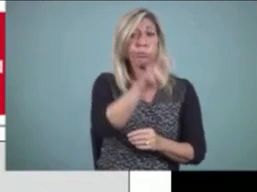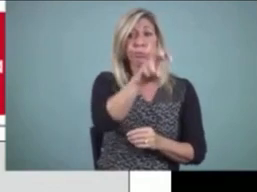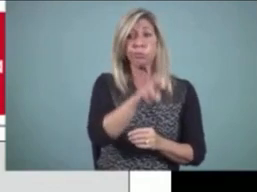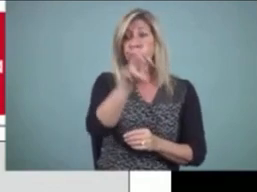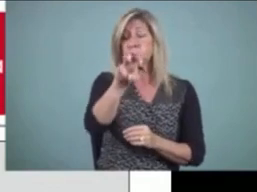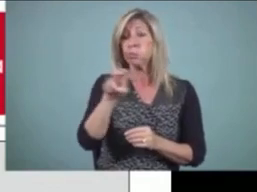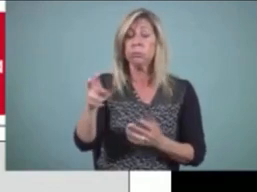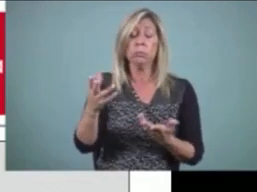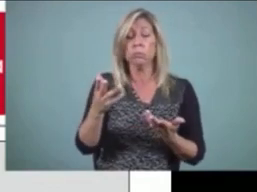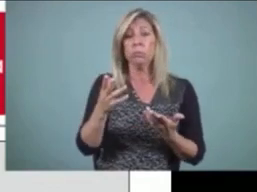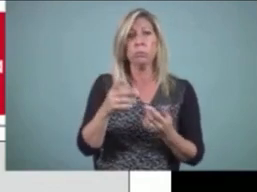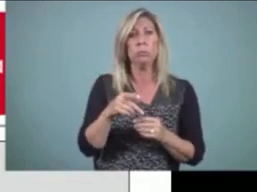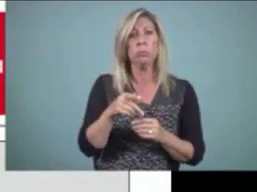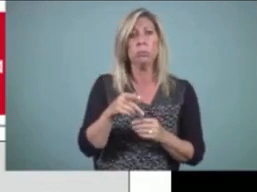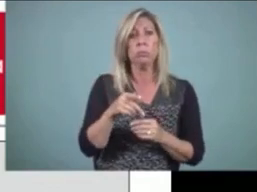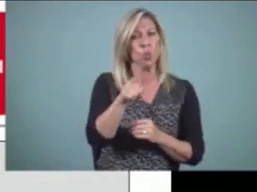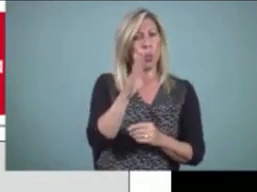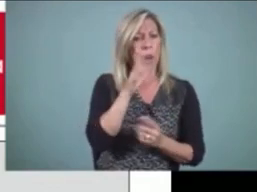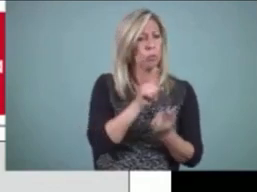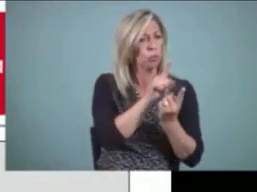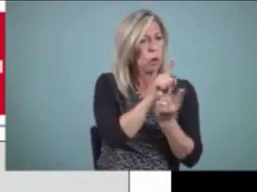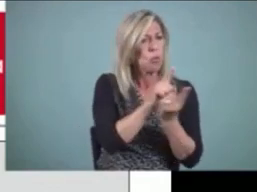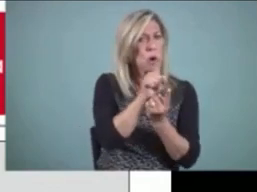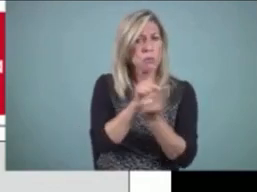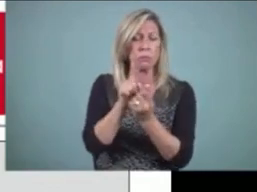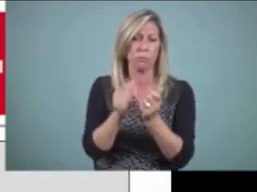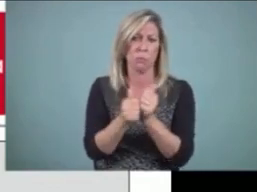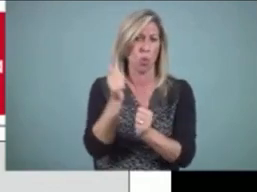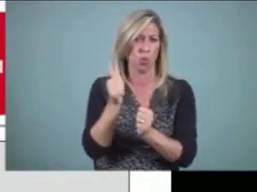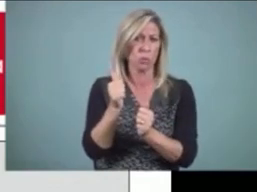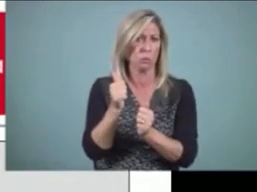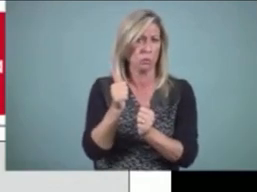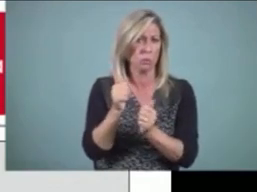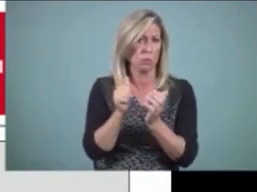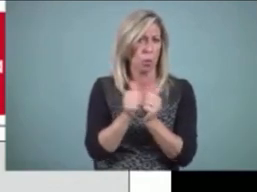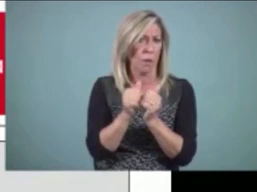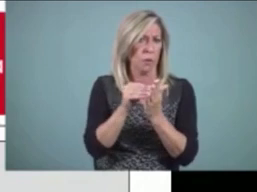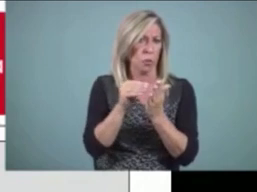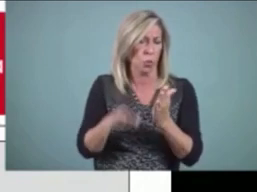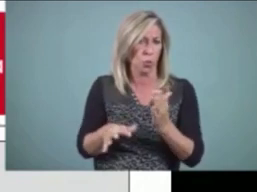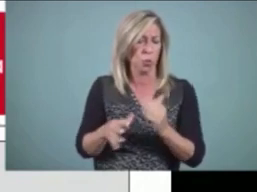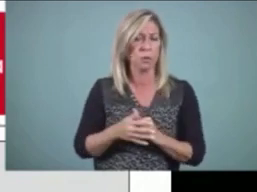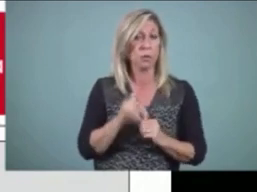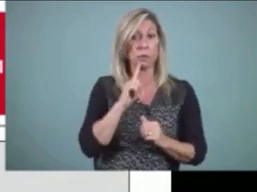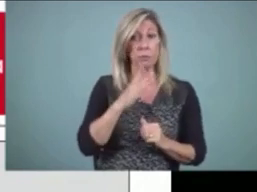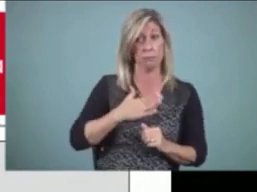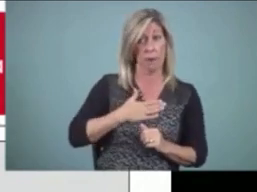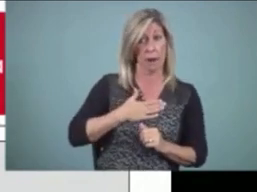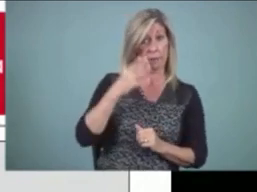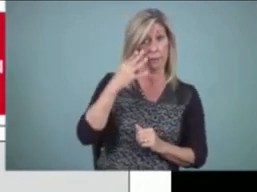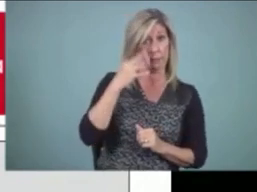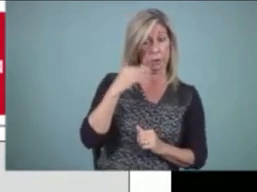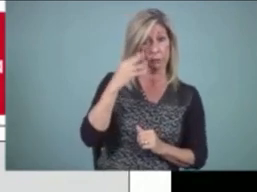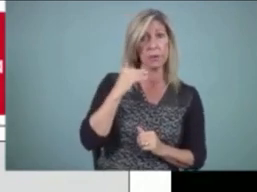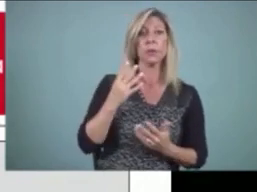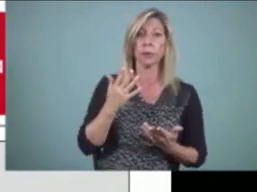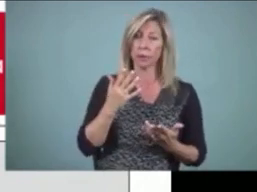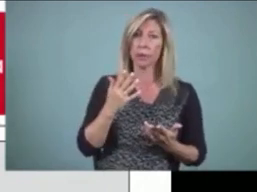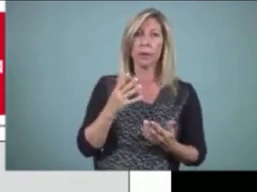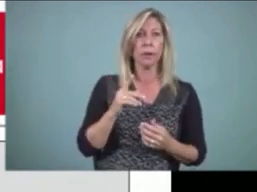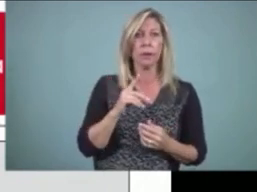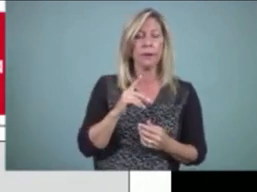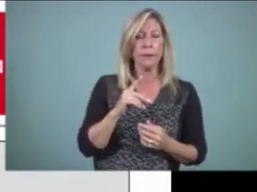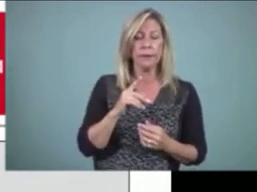This would just be what you would be doing one-on-one with students. But my experience had been, we focused so heavily on